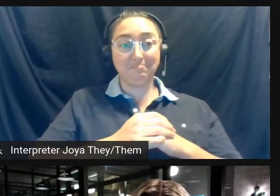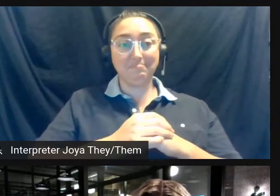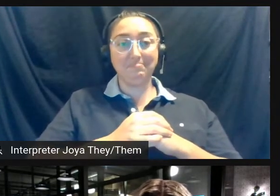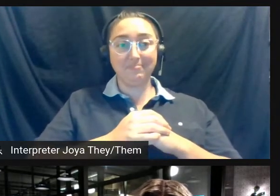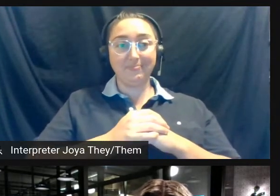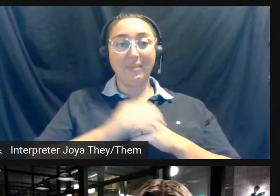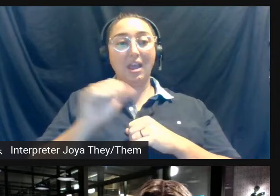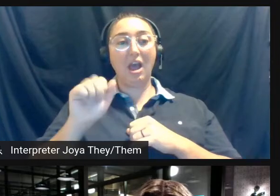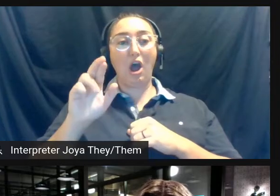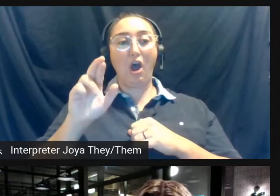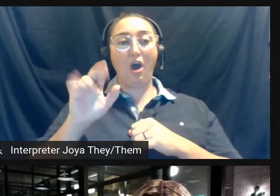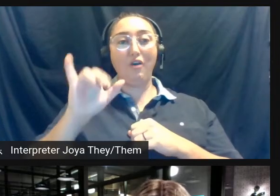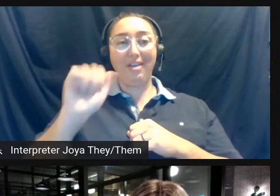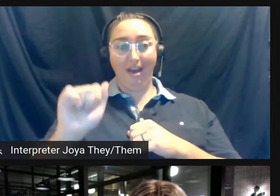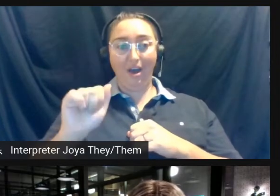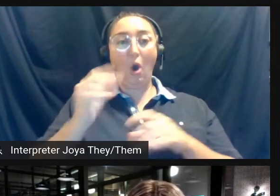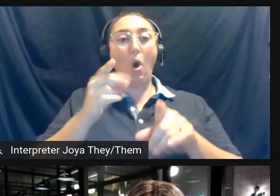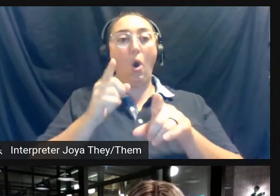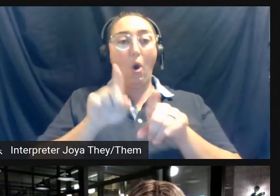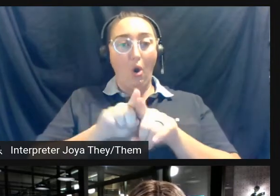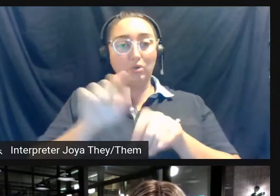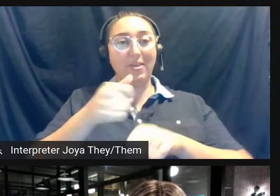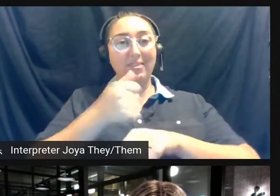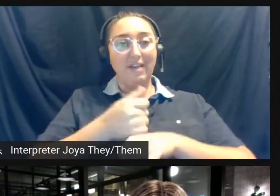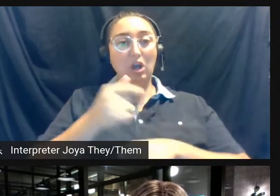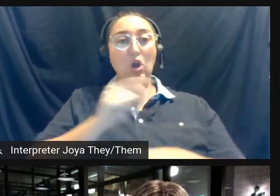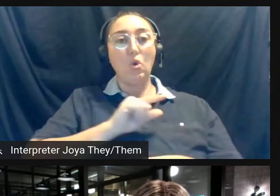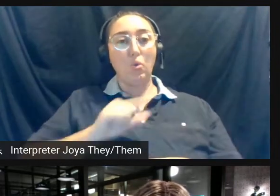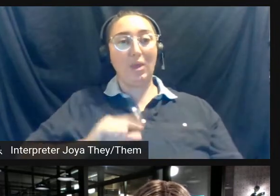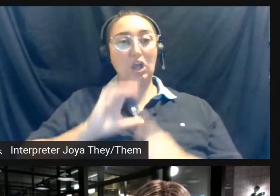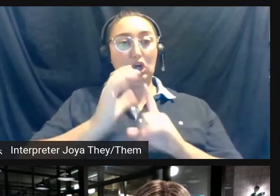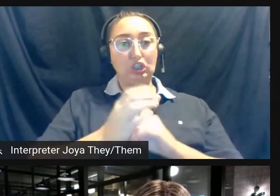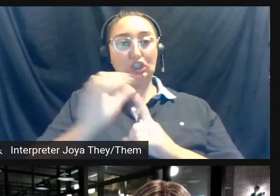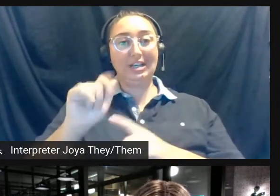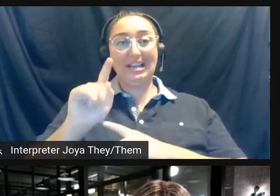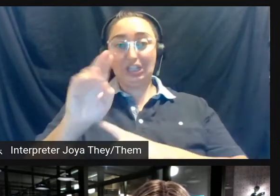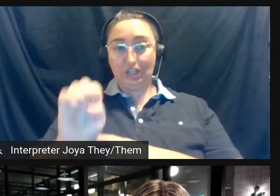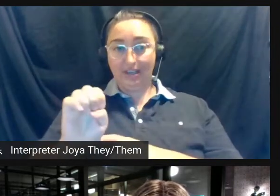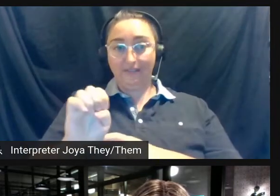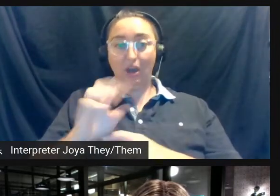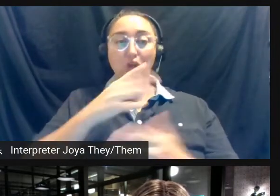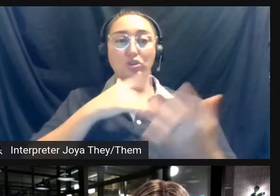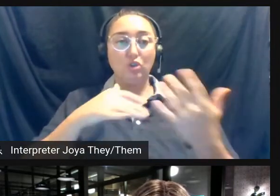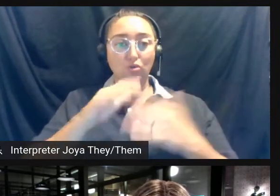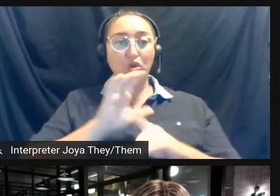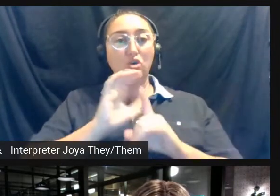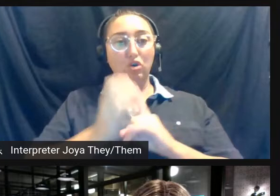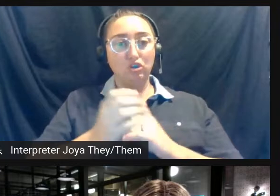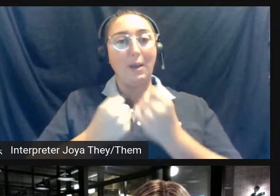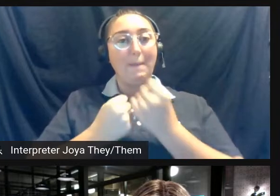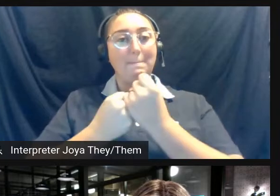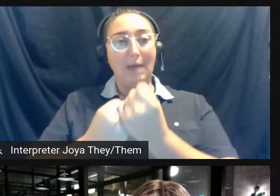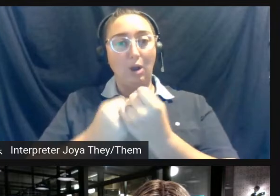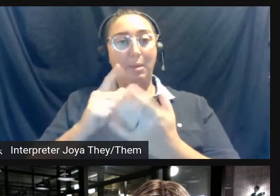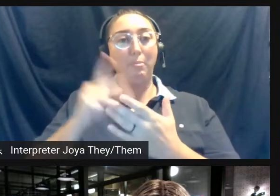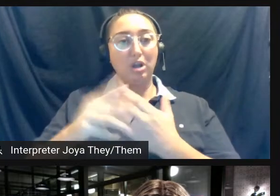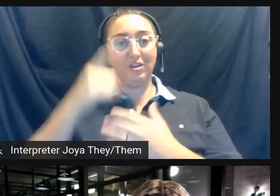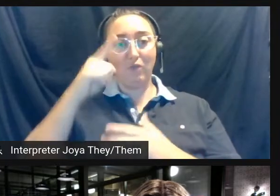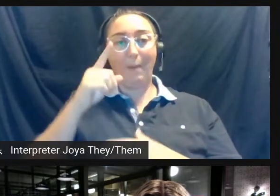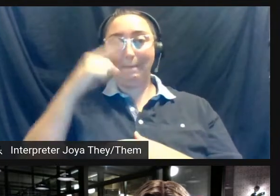ARIA is also the founder of Queen Culture Initiative, a social and cultural empowerment project for Black transgender women.